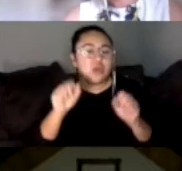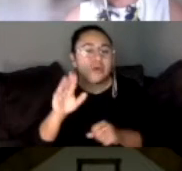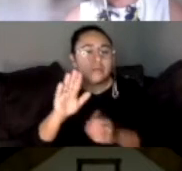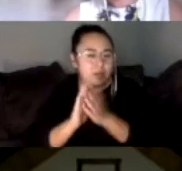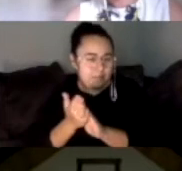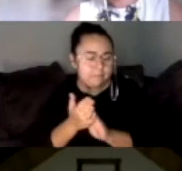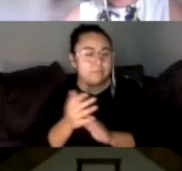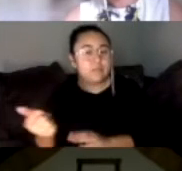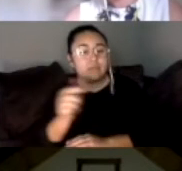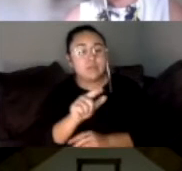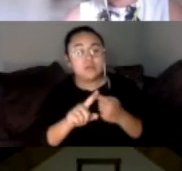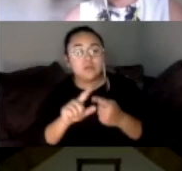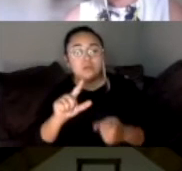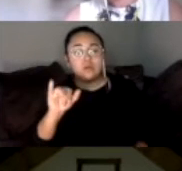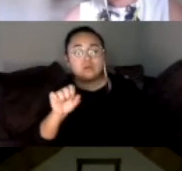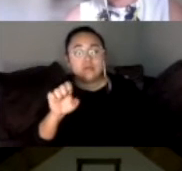to Jose Luis Bedoya.